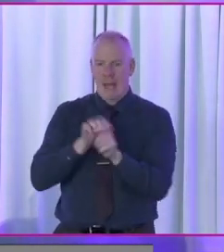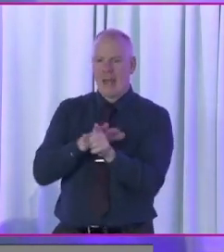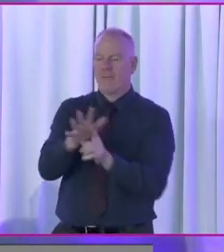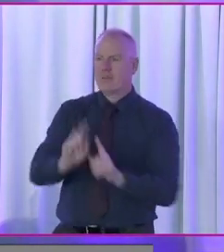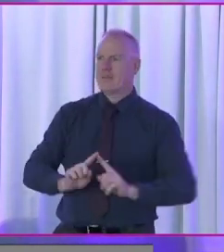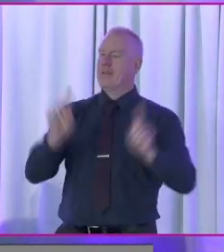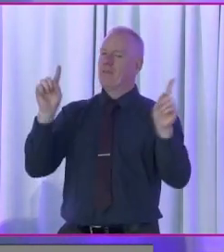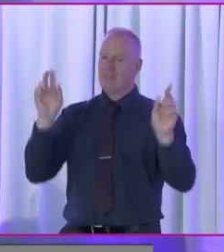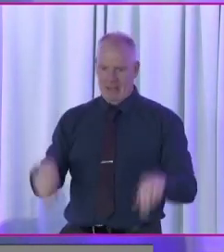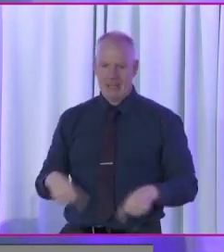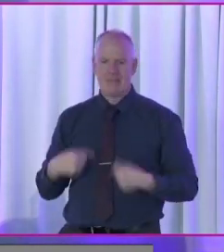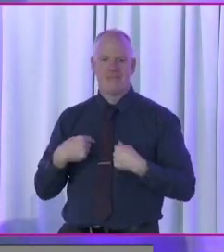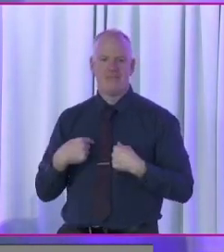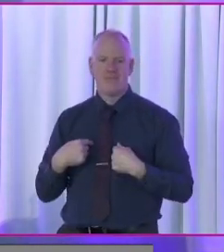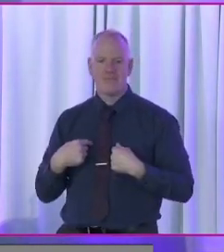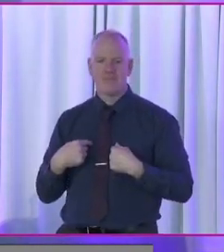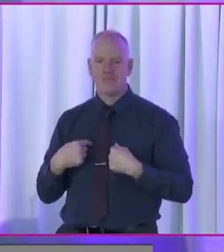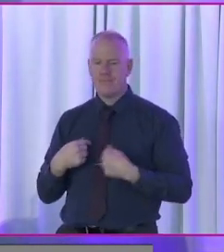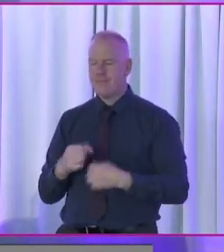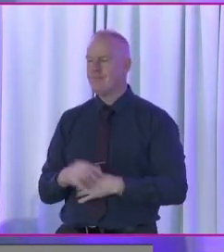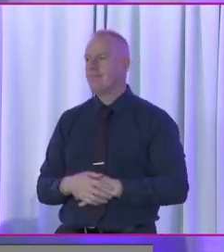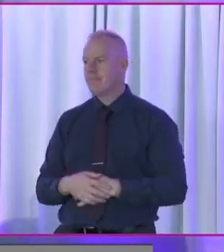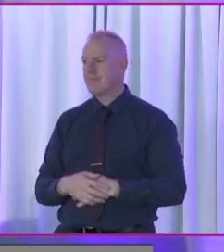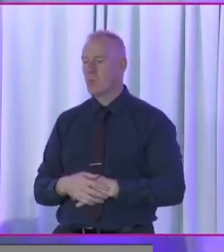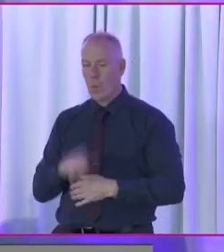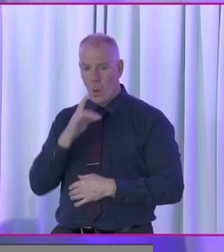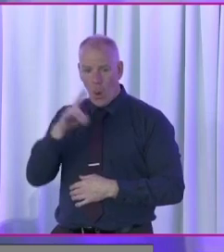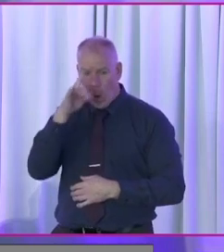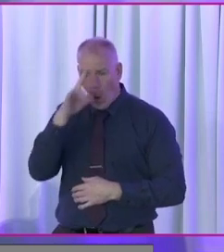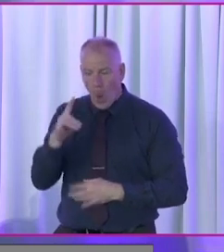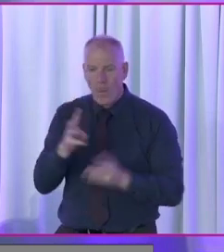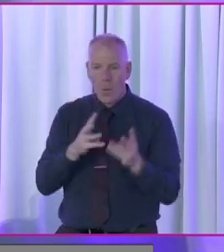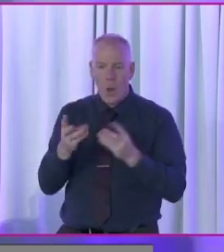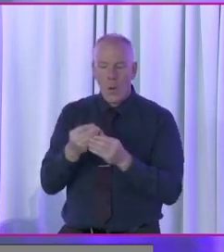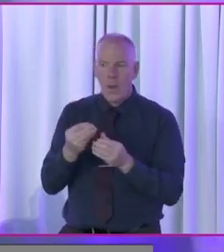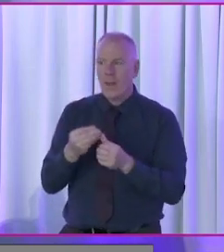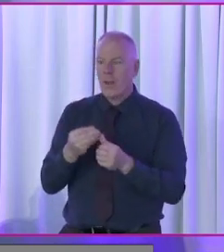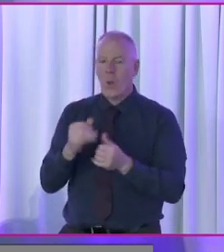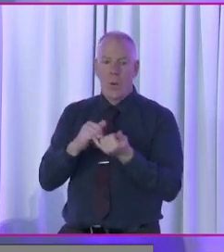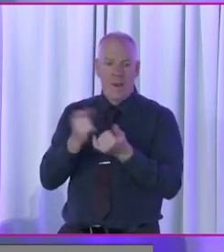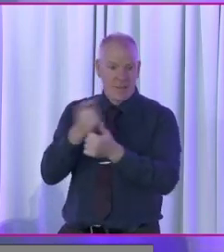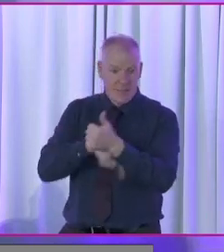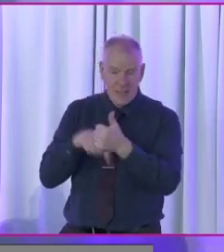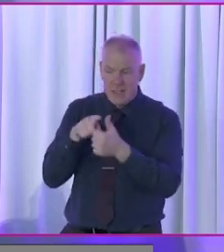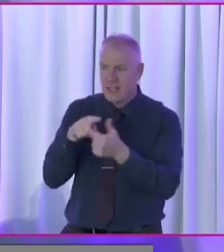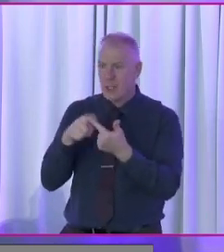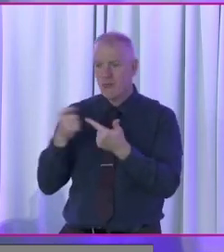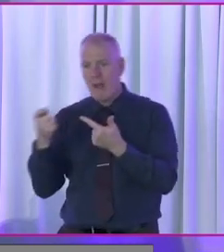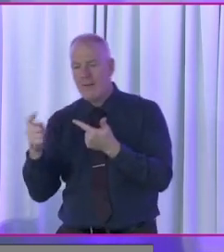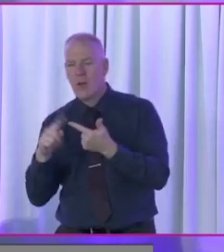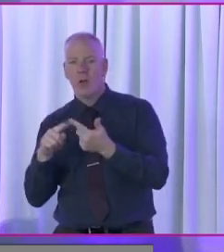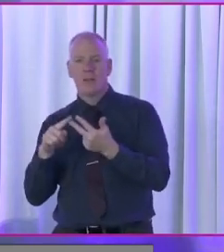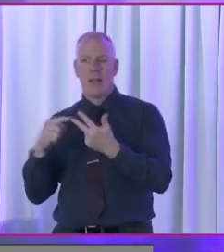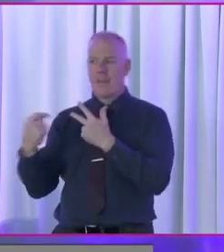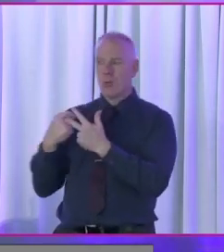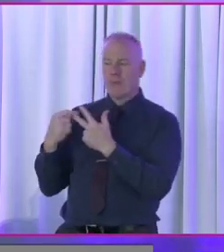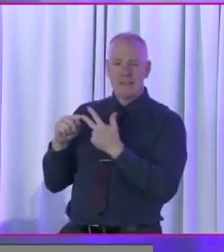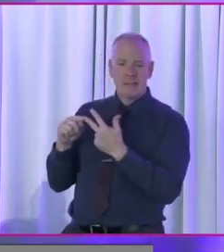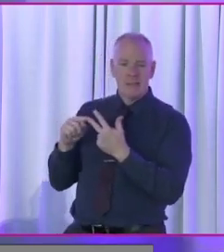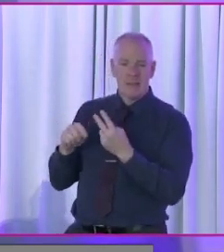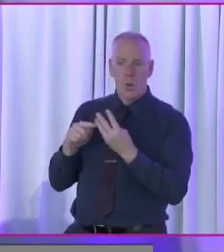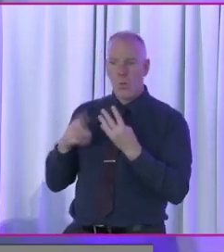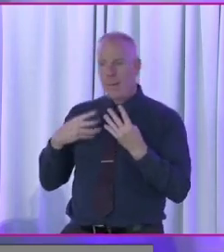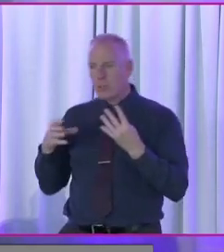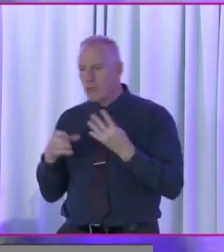make a real difference. And so we get, we hope to work with people with a disability, with travelers, with immigrants, with